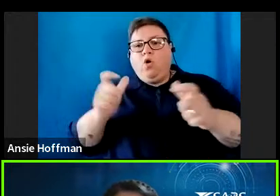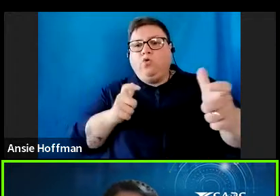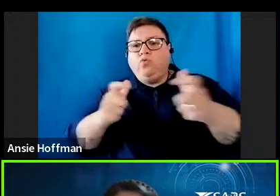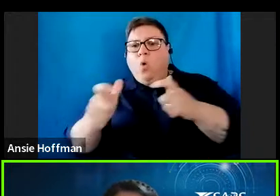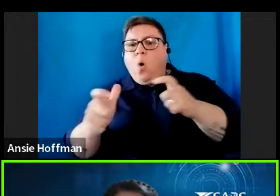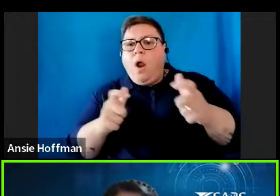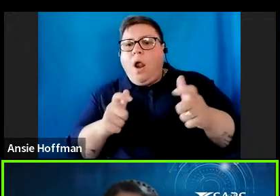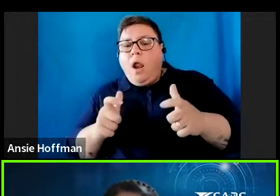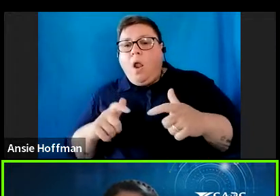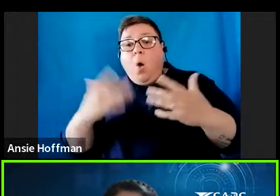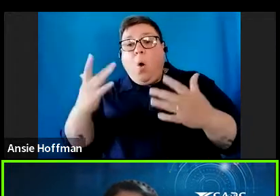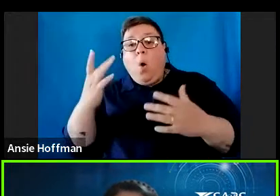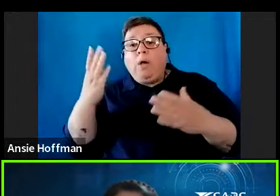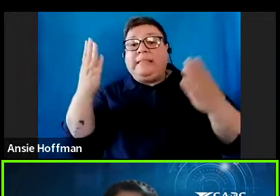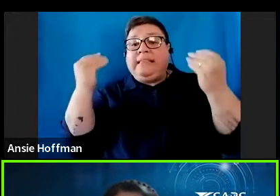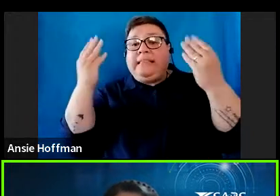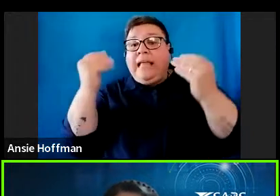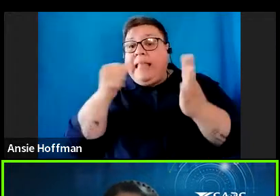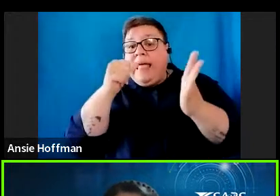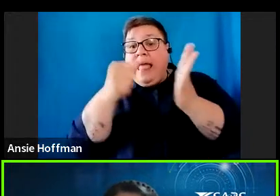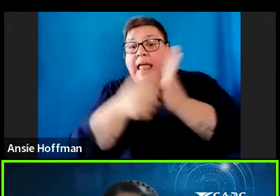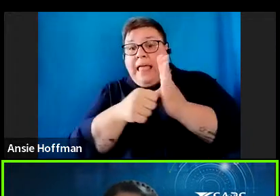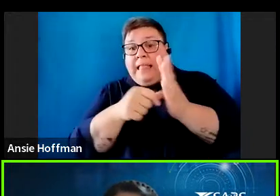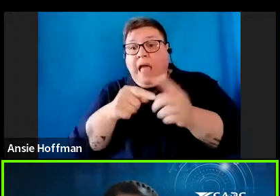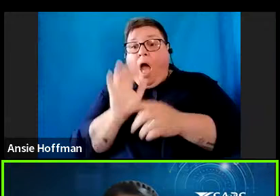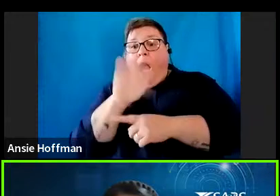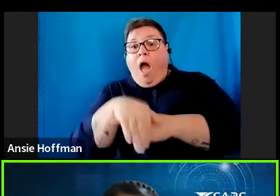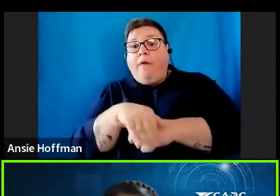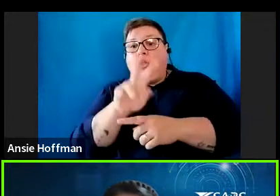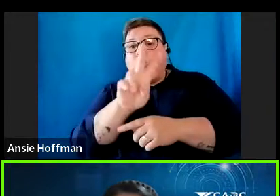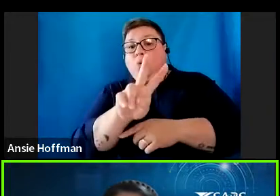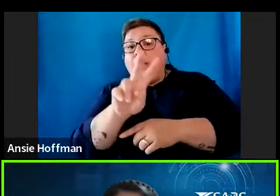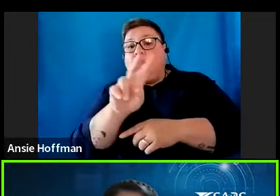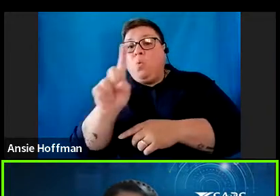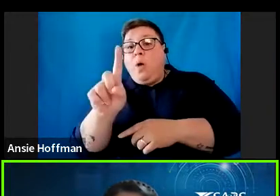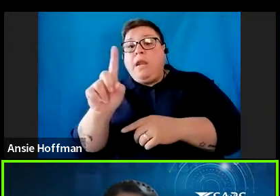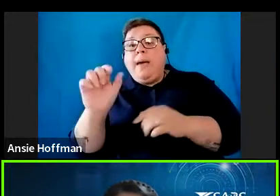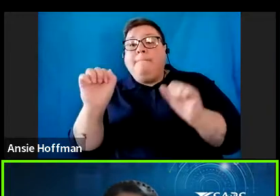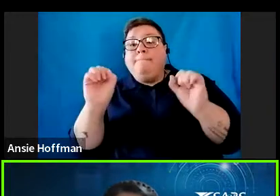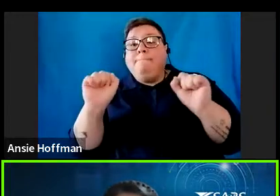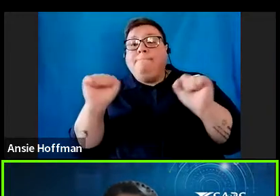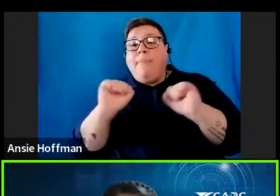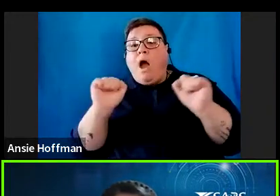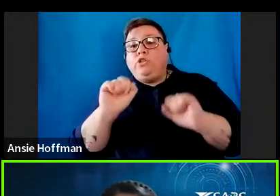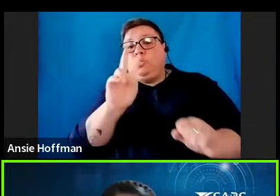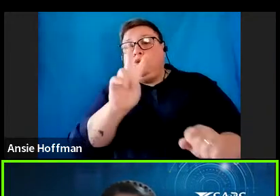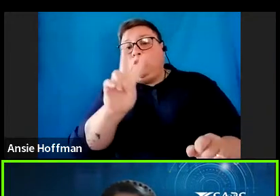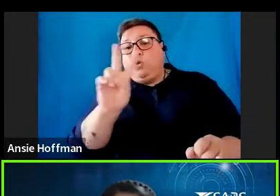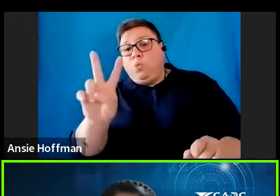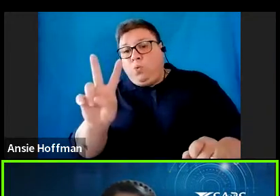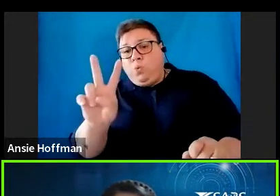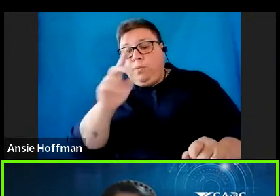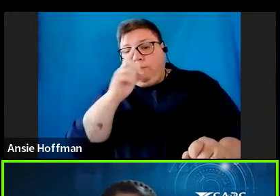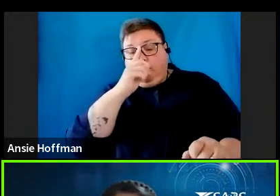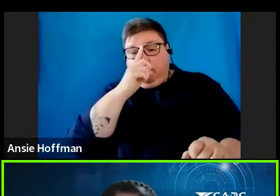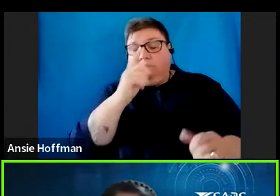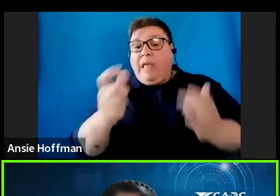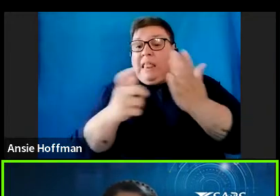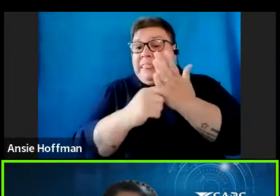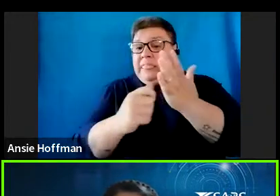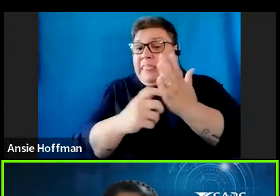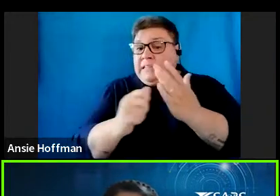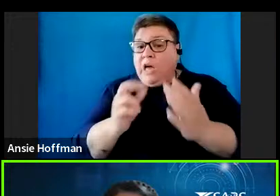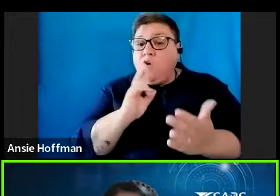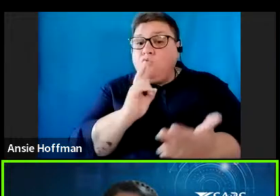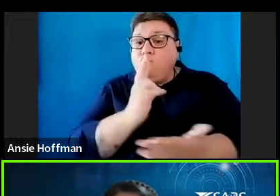or the date on the letter is after 1 March 2022. Also, the tax reference number could possibly